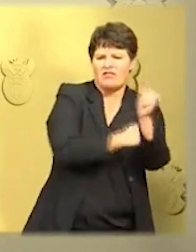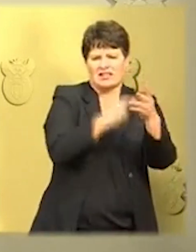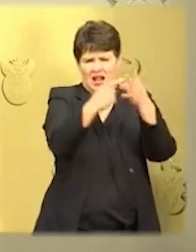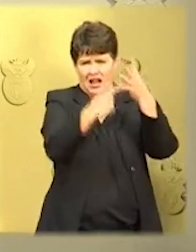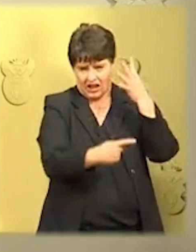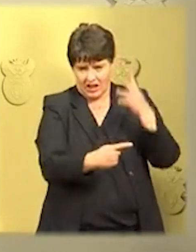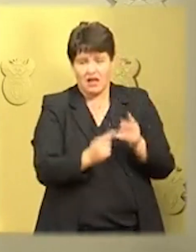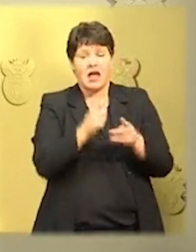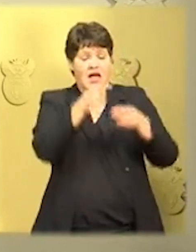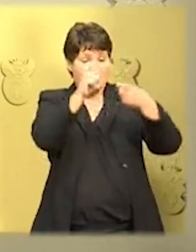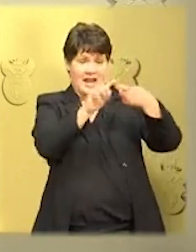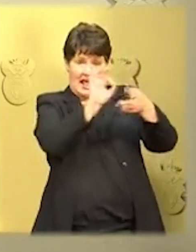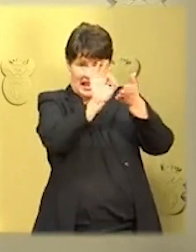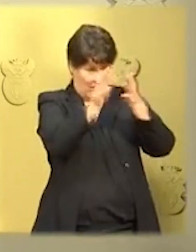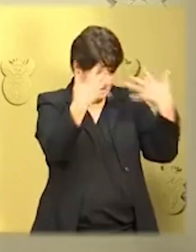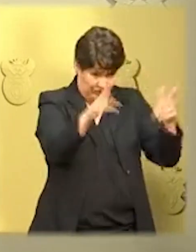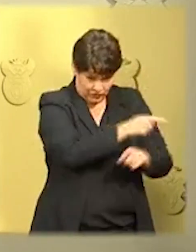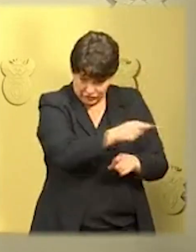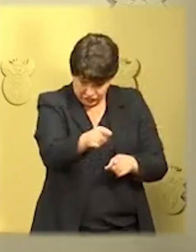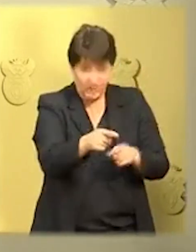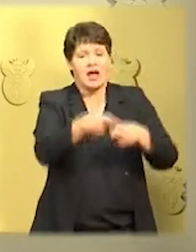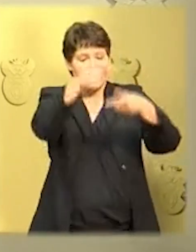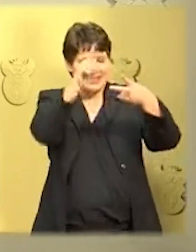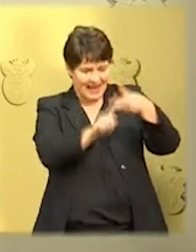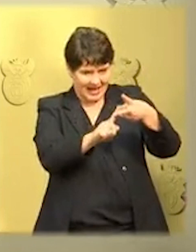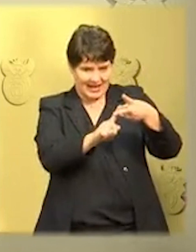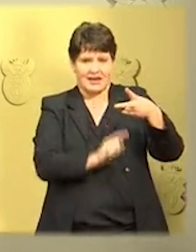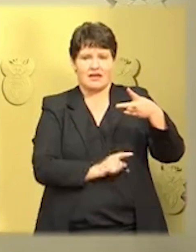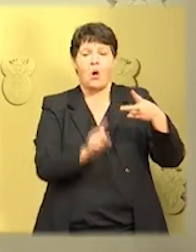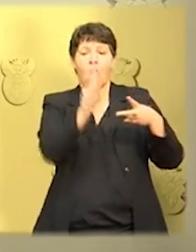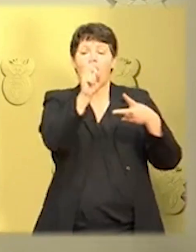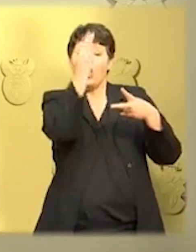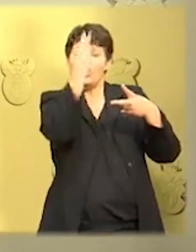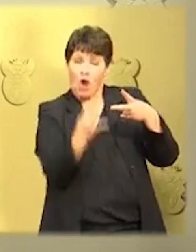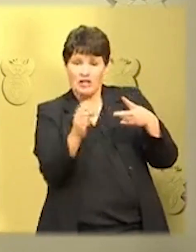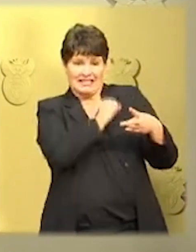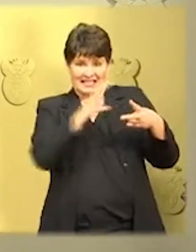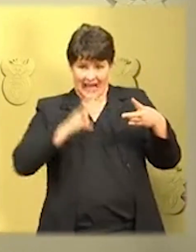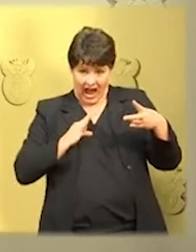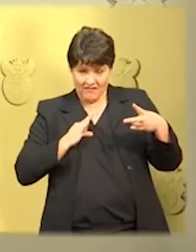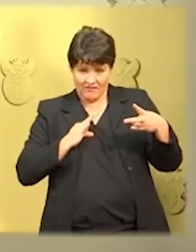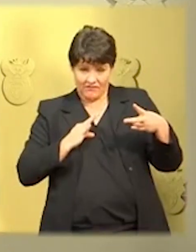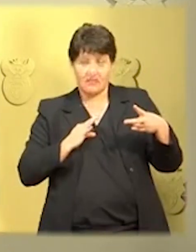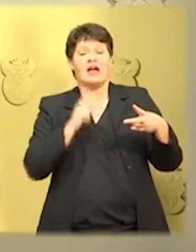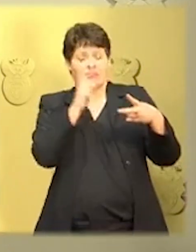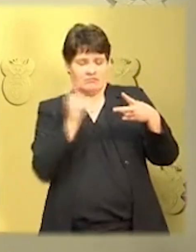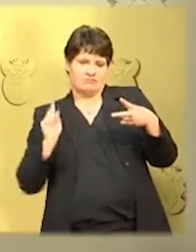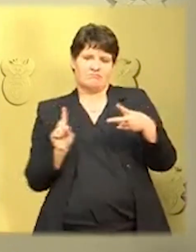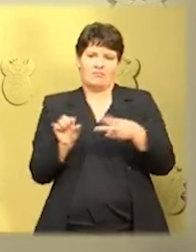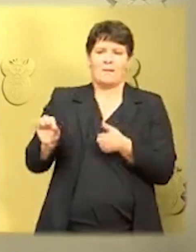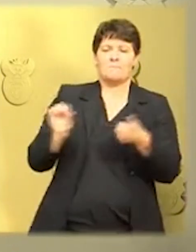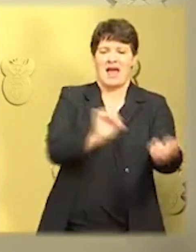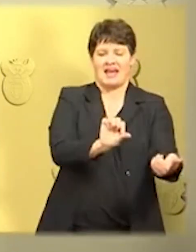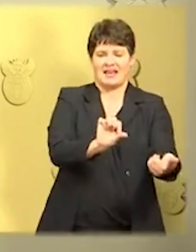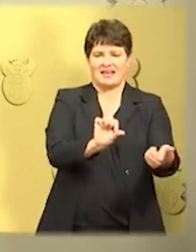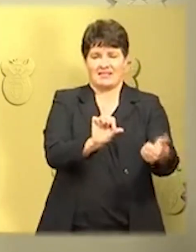workforce in batches of no more than one third of their workforce. In some